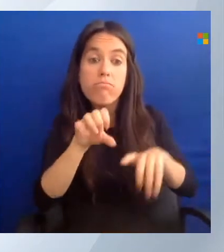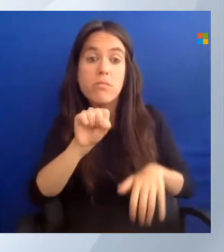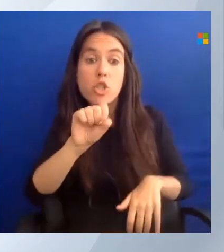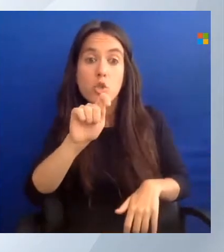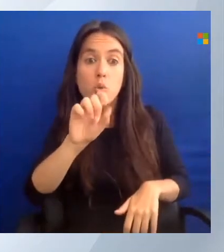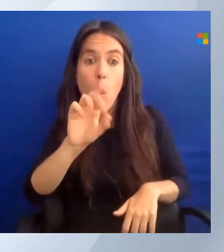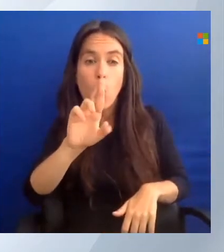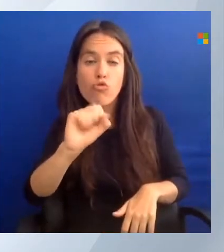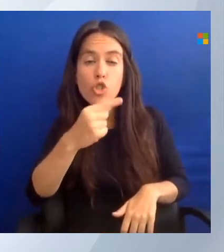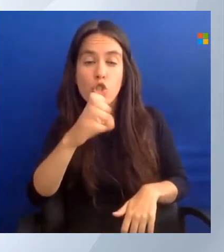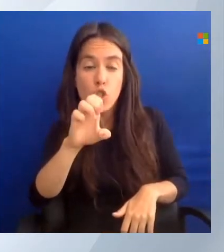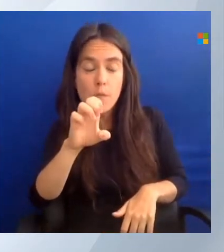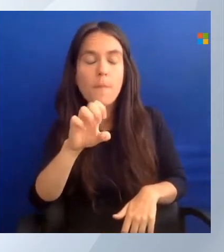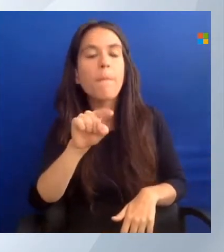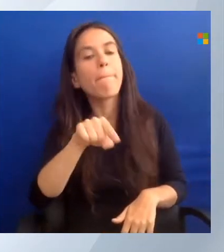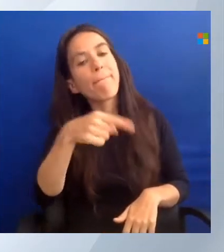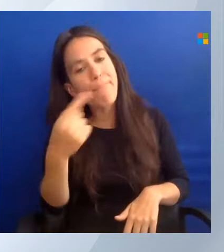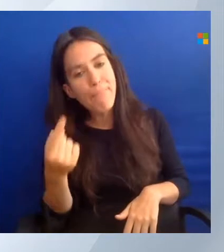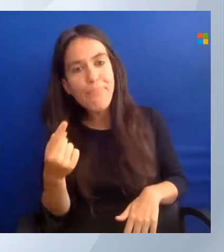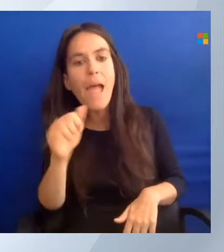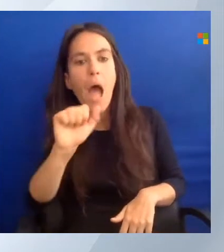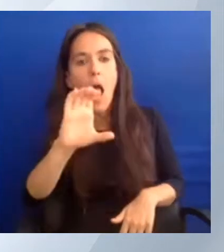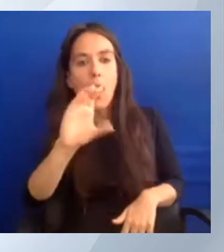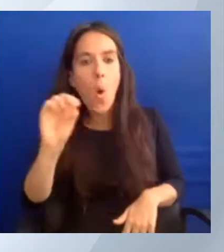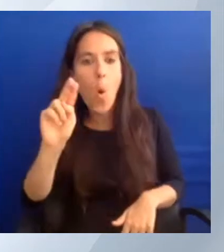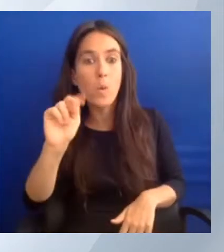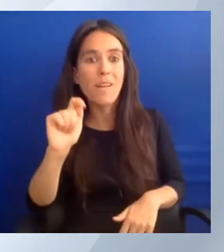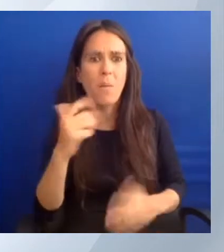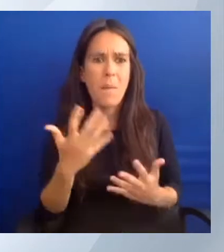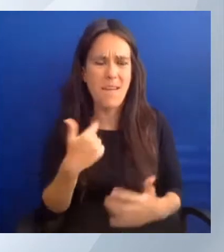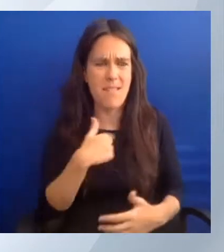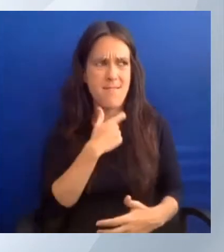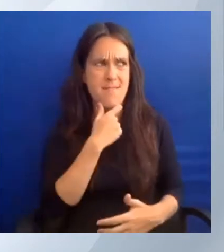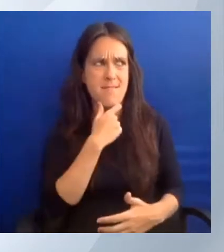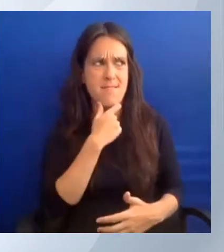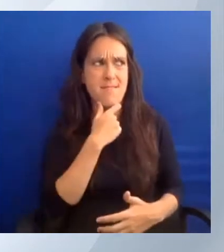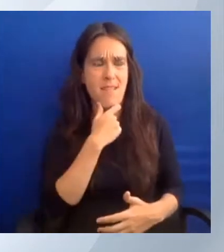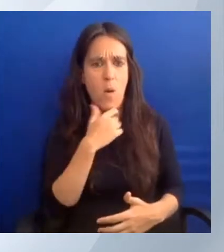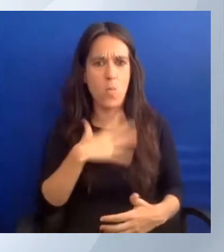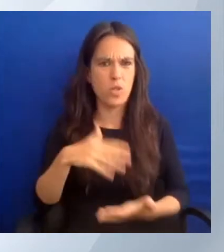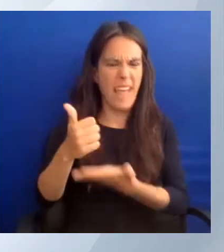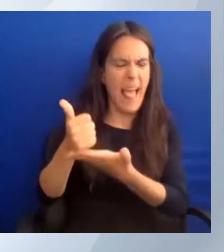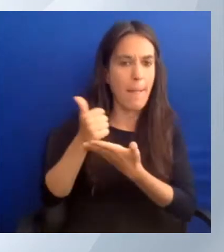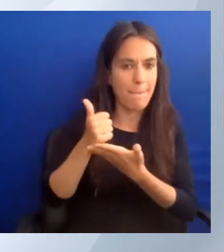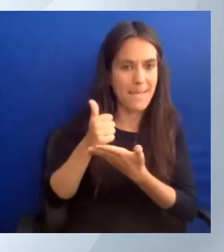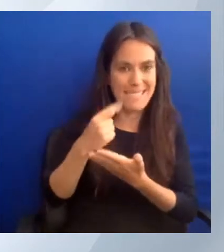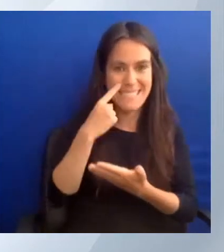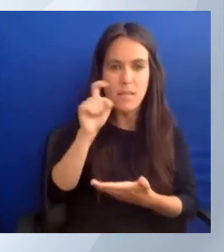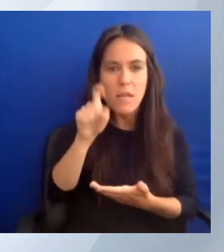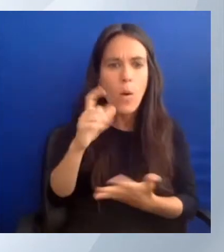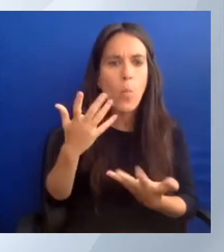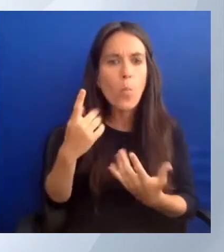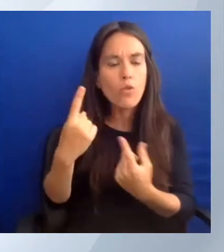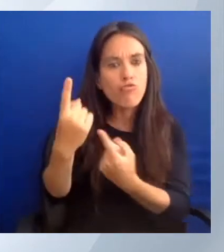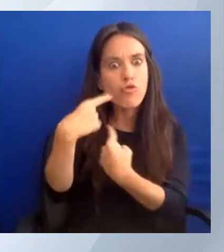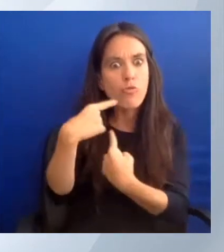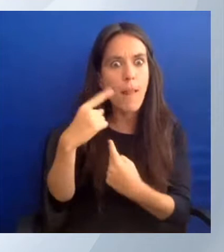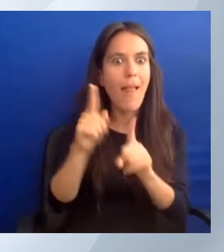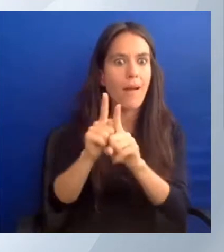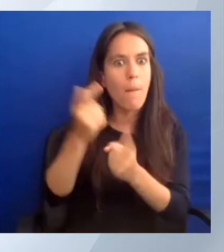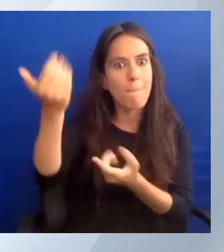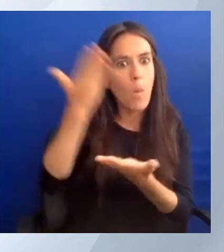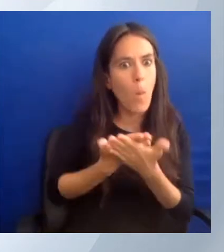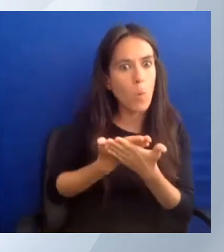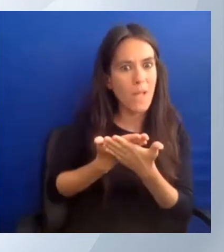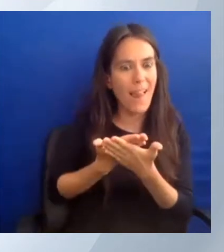I could just use get help if I want to get some quick answers here. So if I enter get help